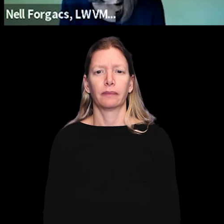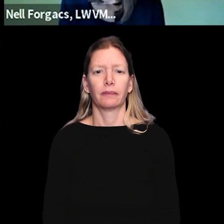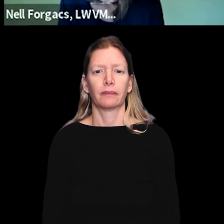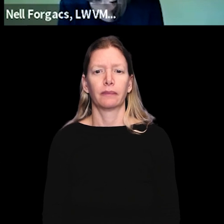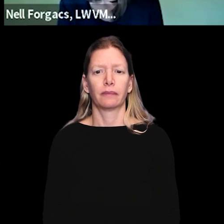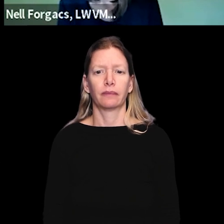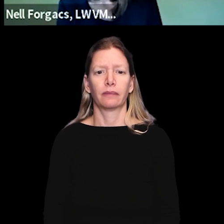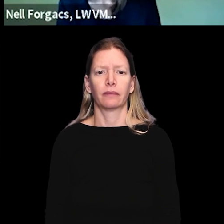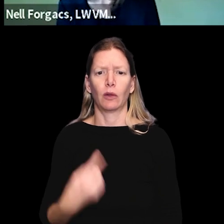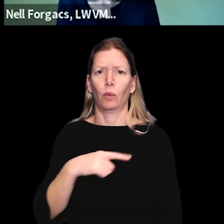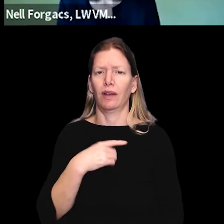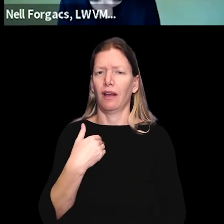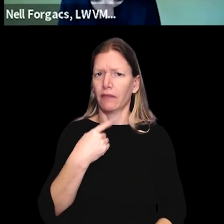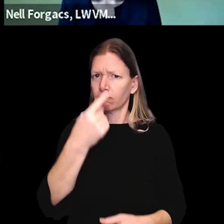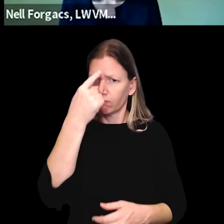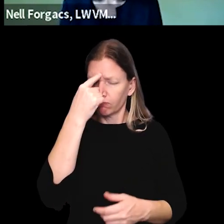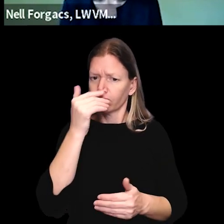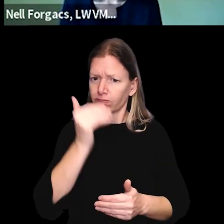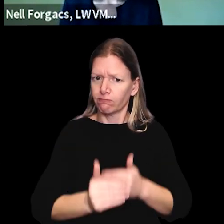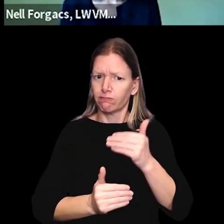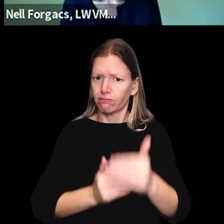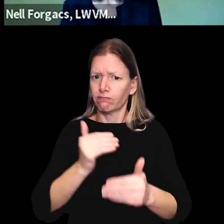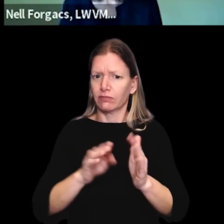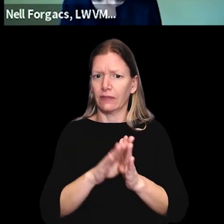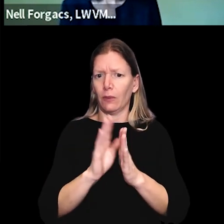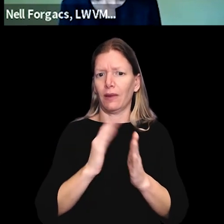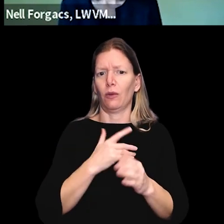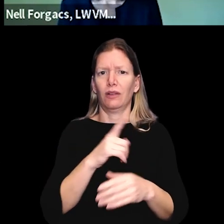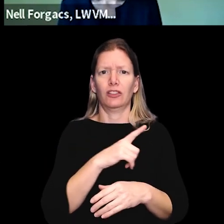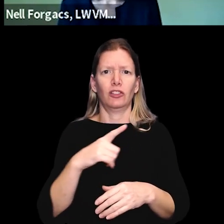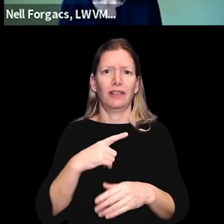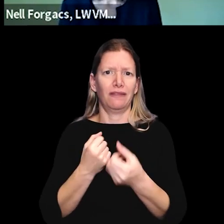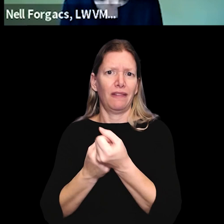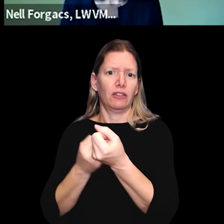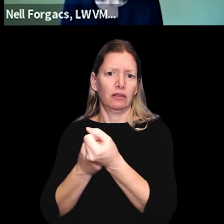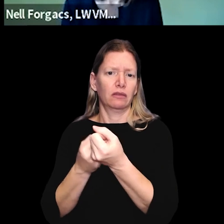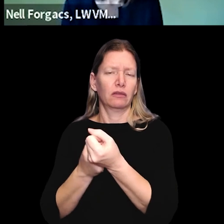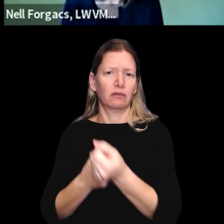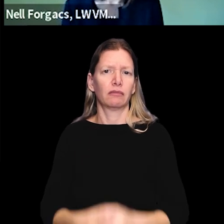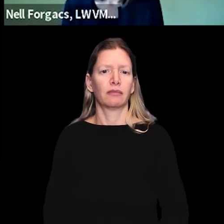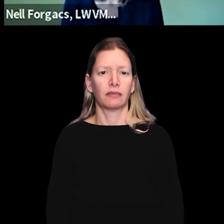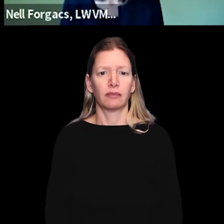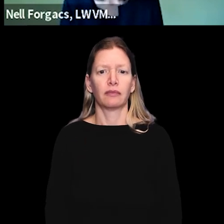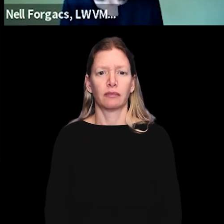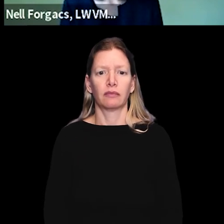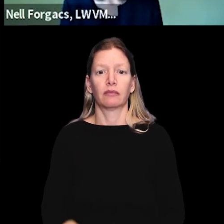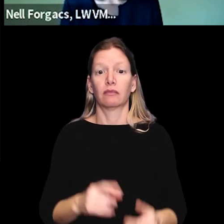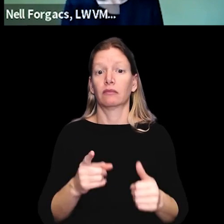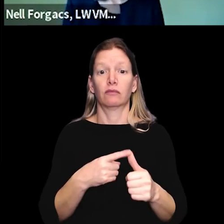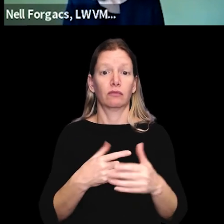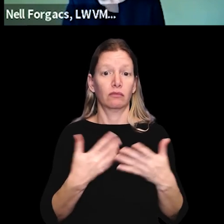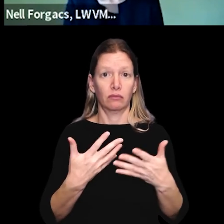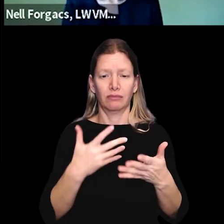We have a thoughtful process to developing our legislative advocacy. It